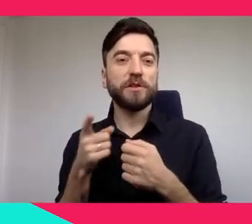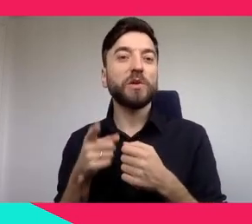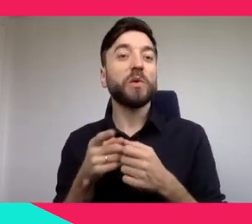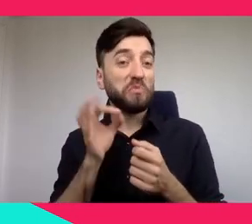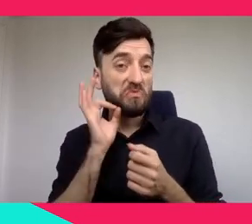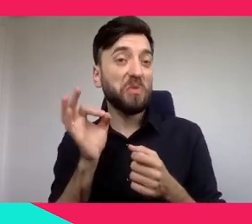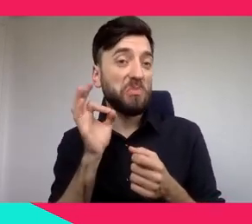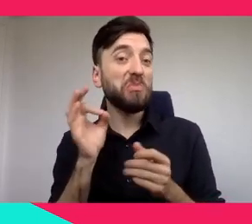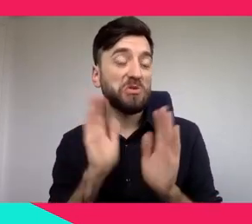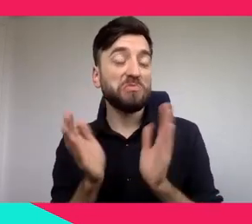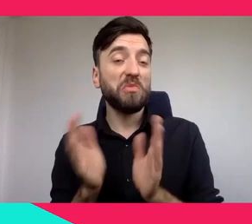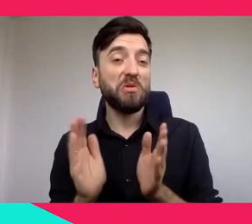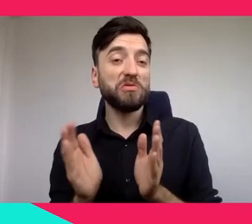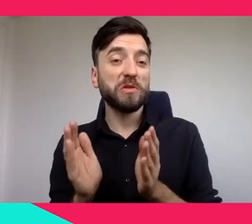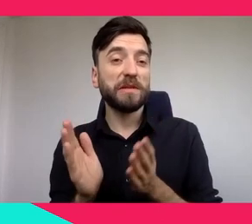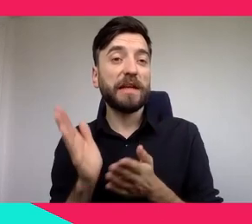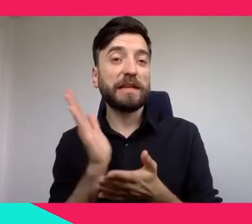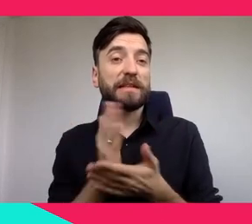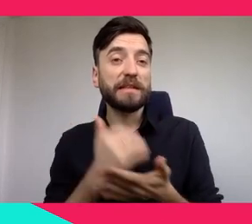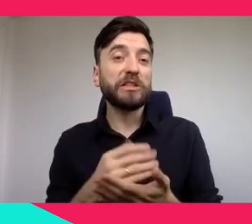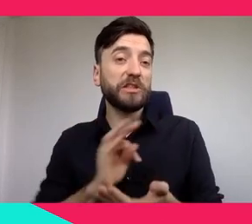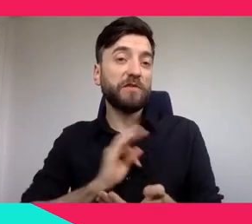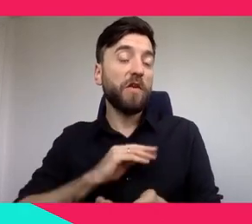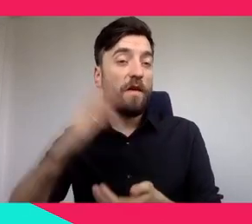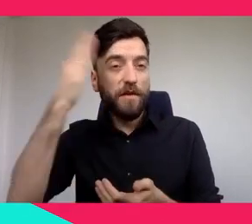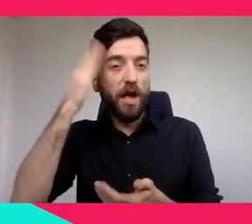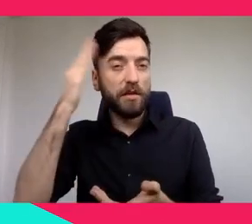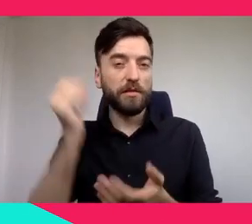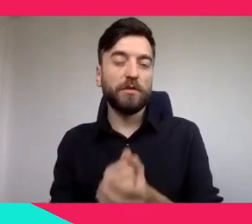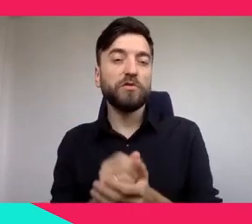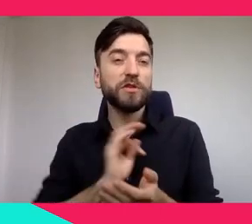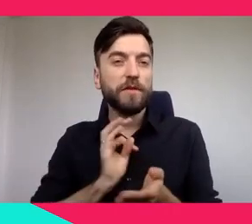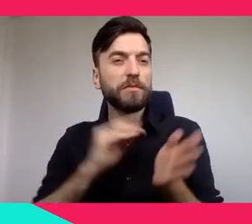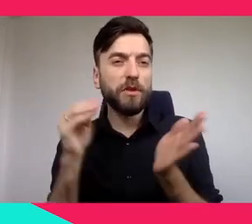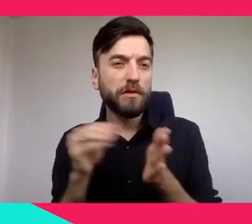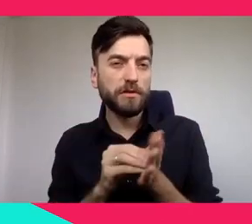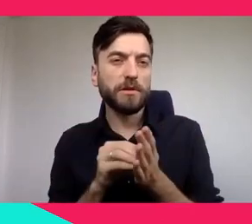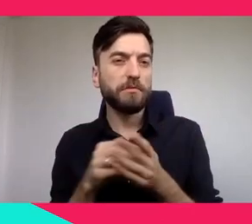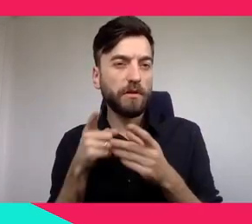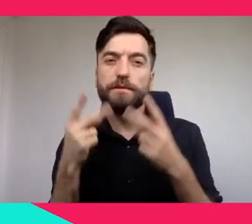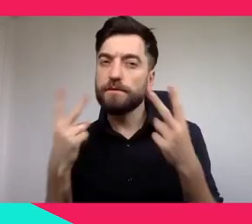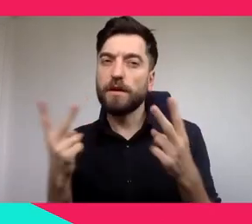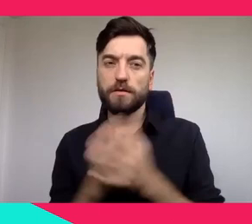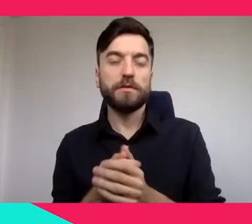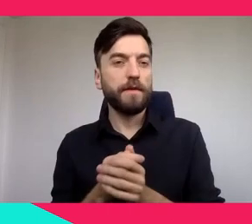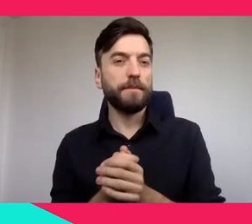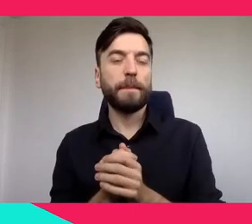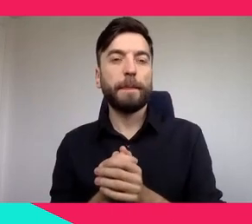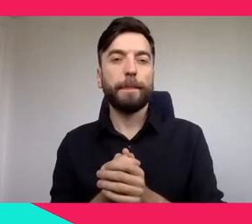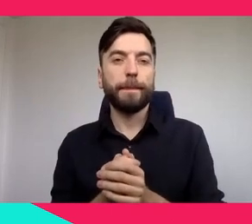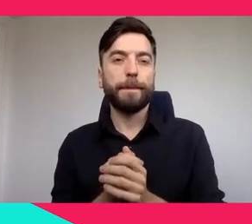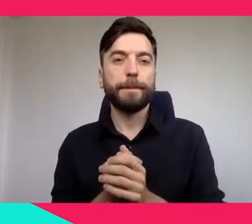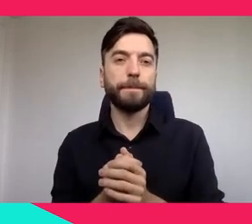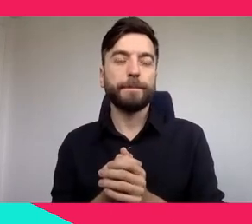Sharing our experience with others is also essential nowadays. Being on site with our